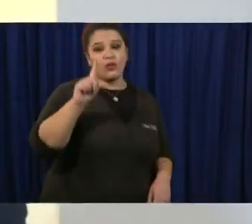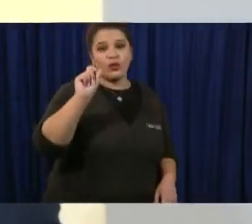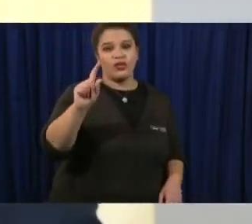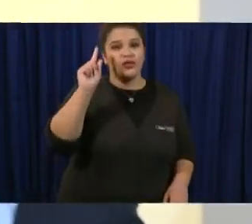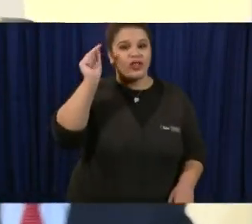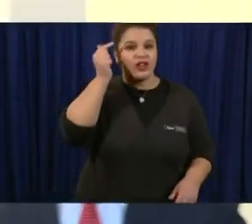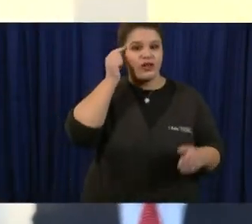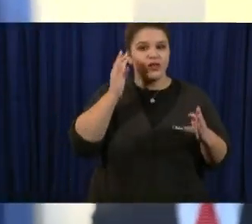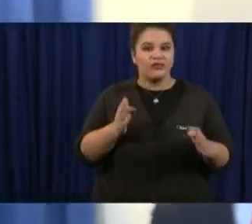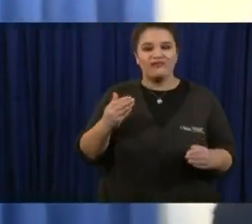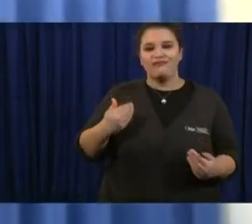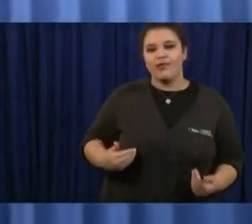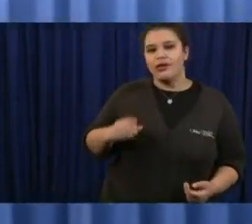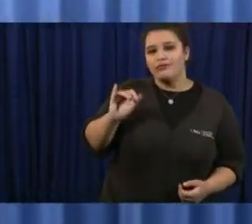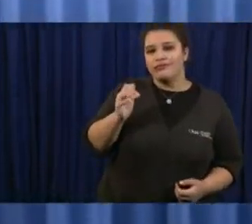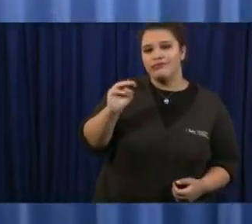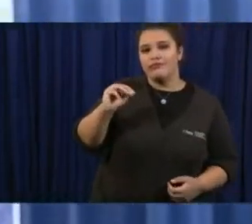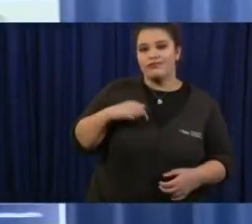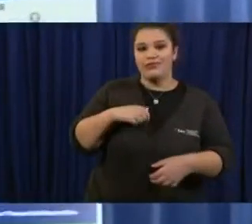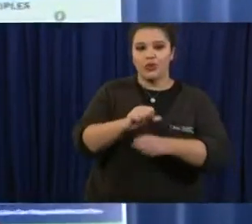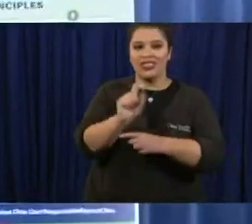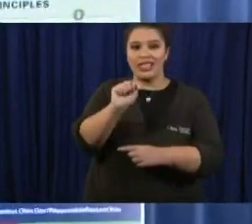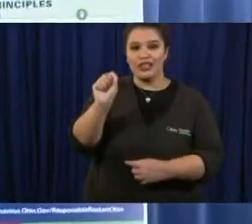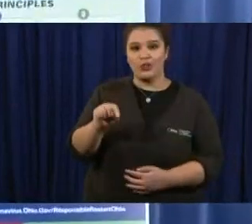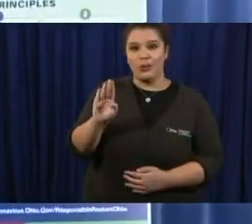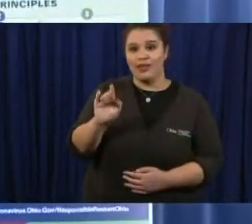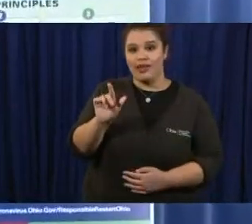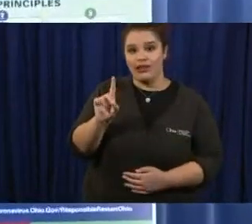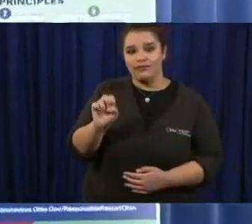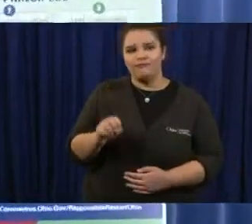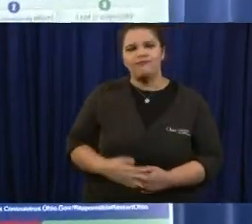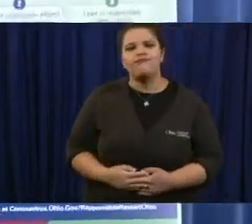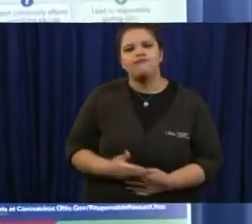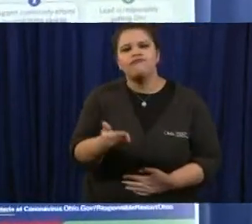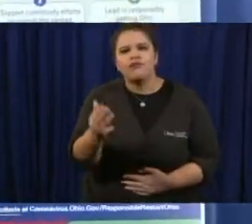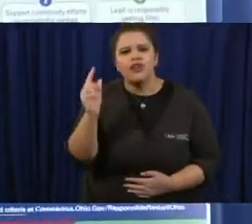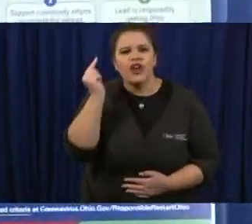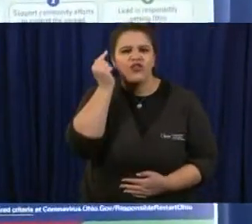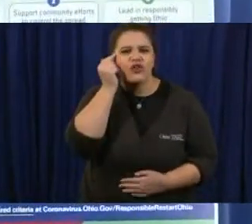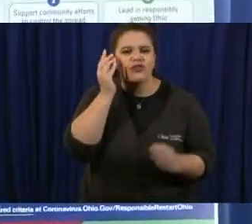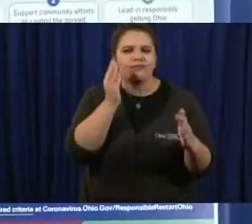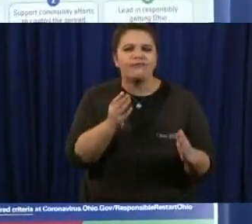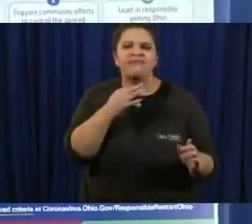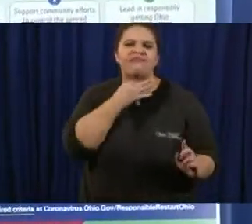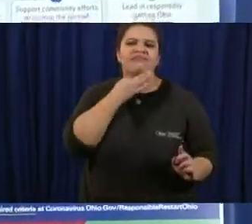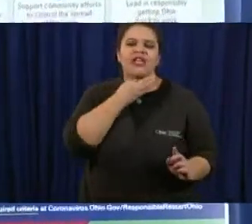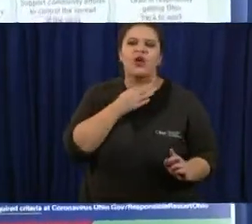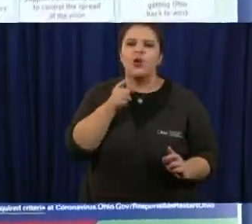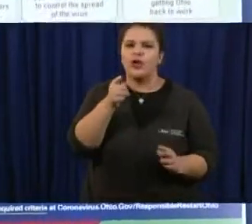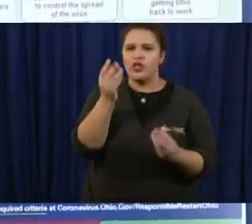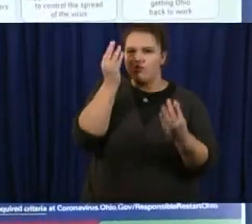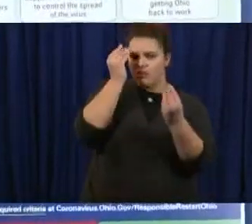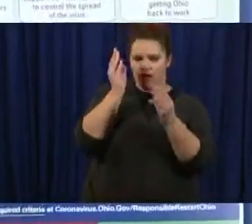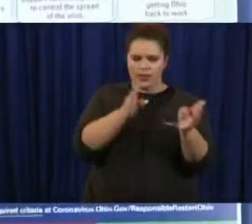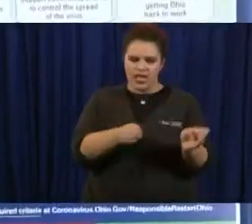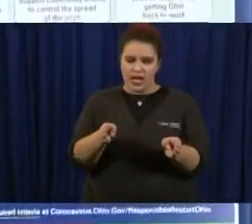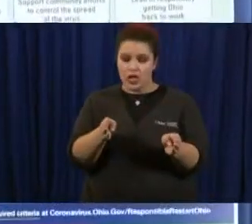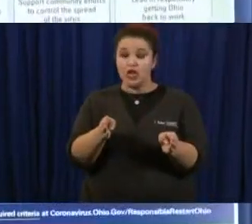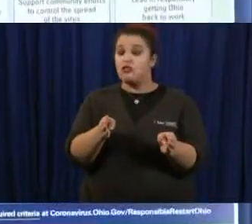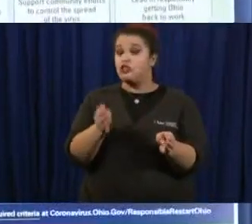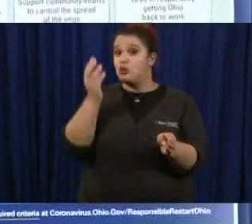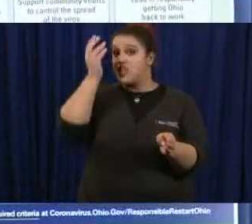jim province with the toledo blade governor did you consider a more geographic approach to your reopening rollout